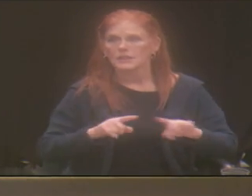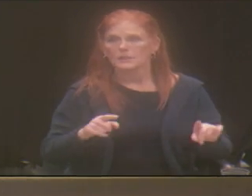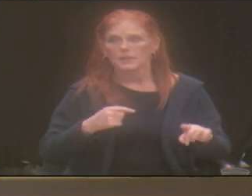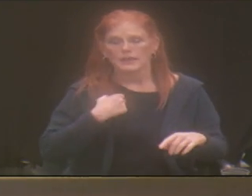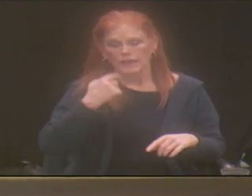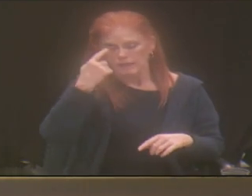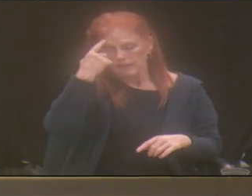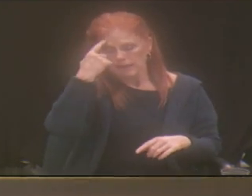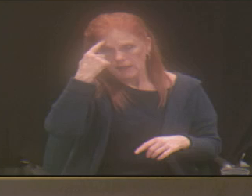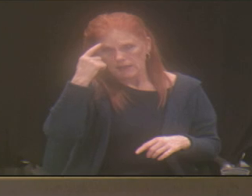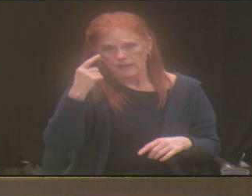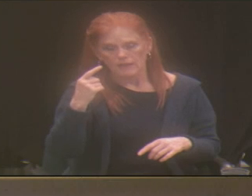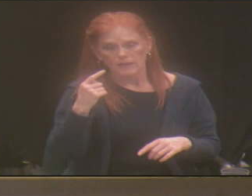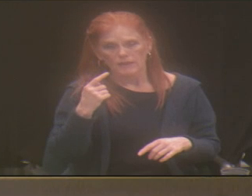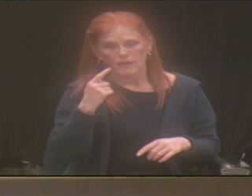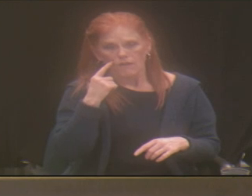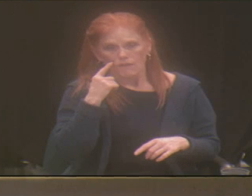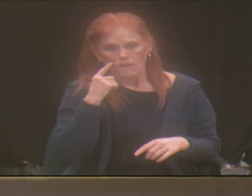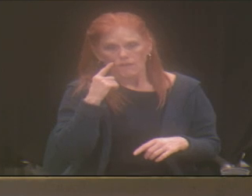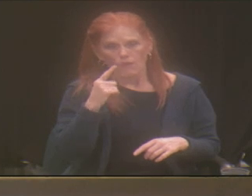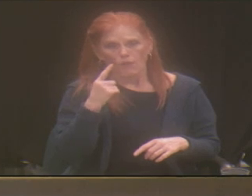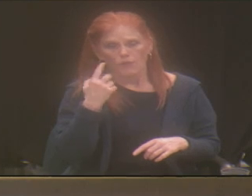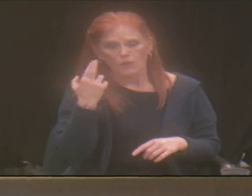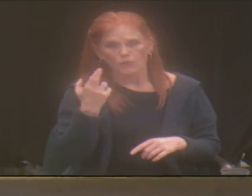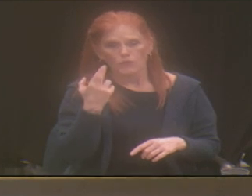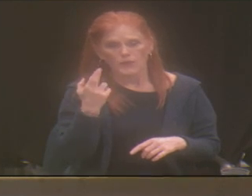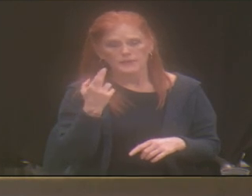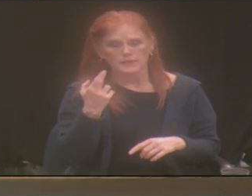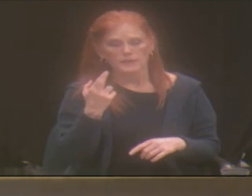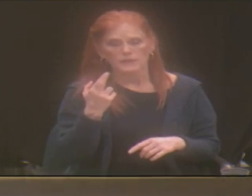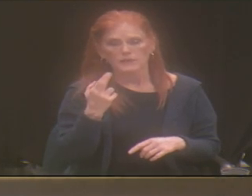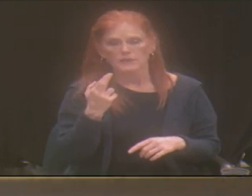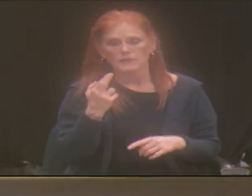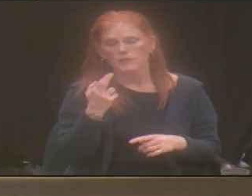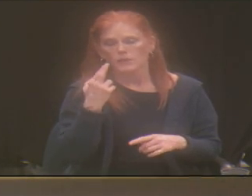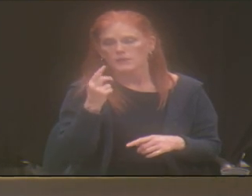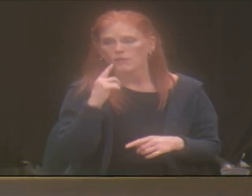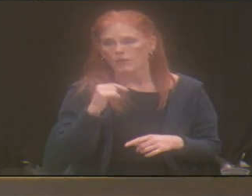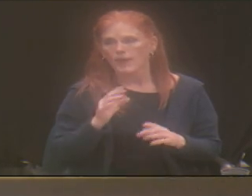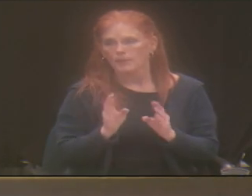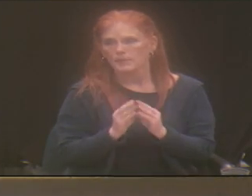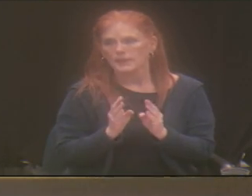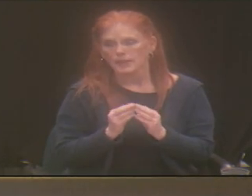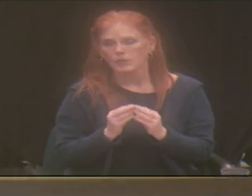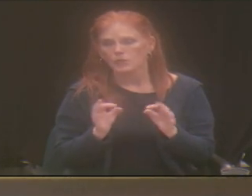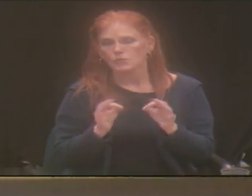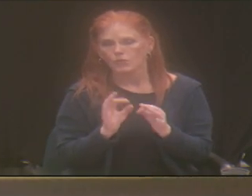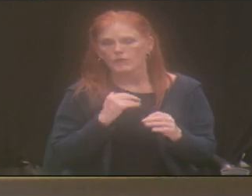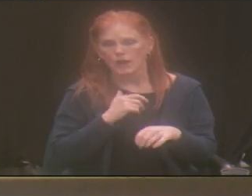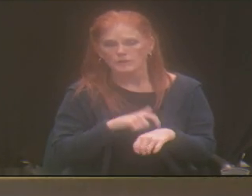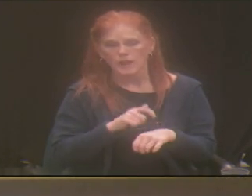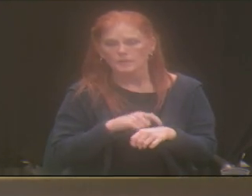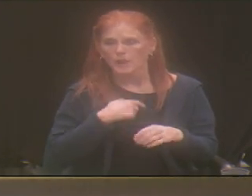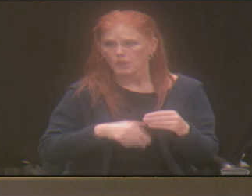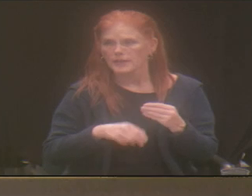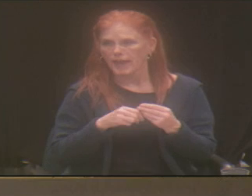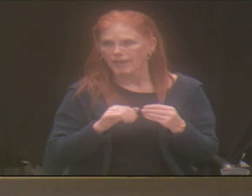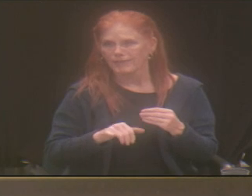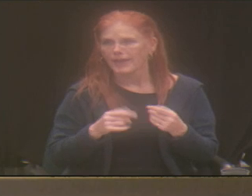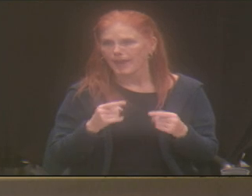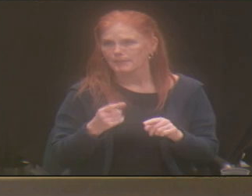for the purposes of the mayor's commission, it was time exceptionally well spent. So I wanted to add that.